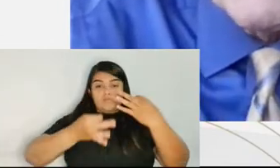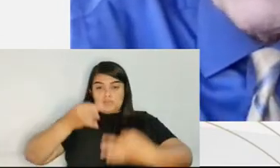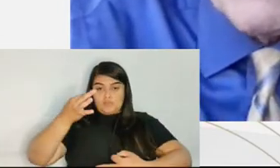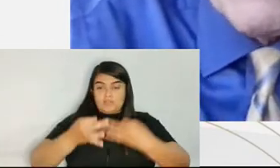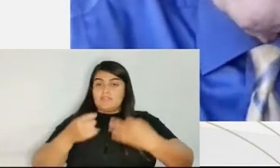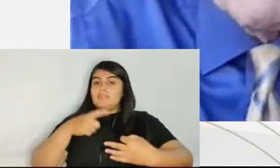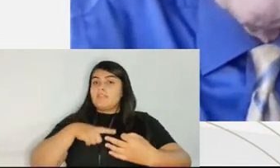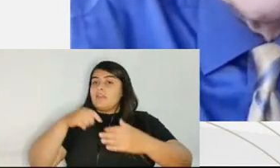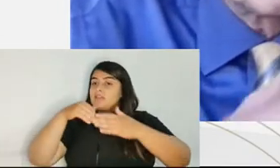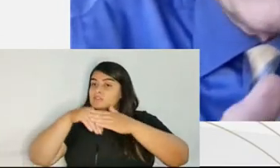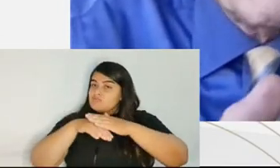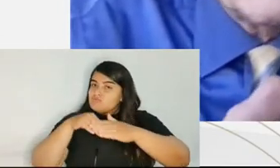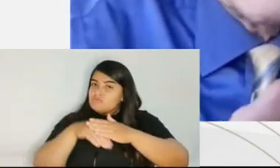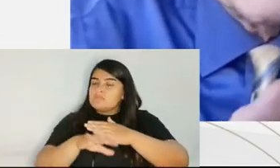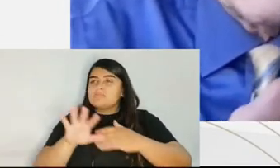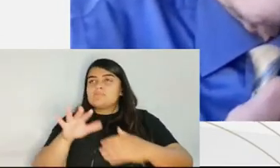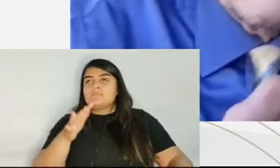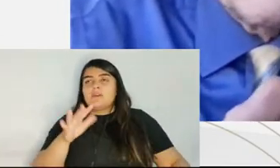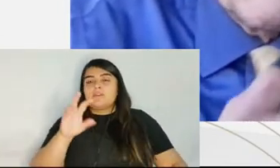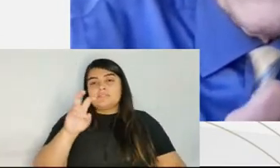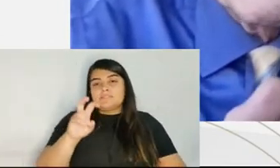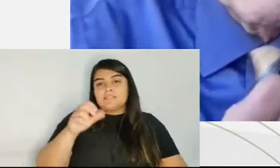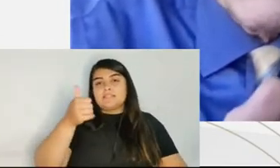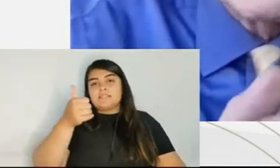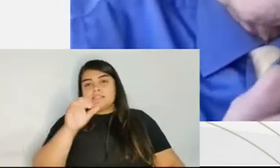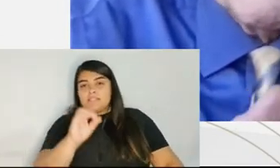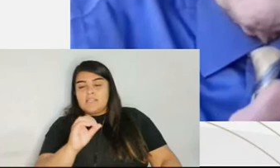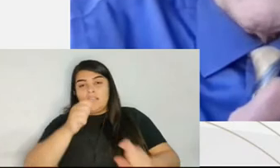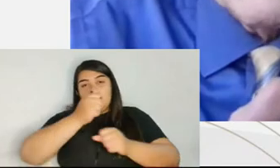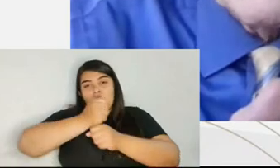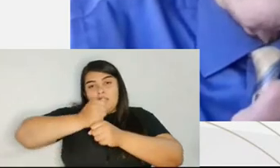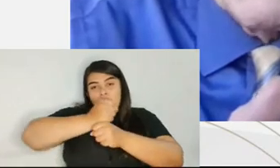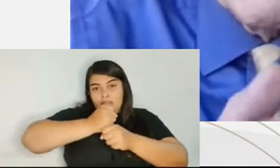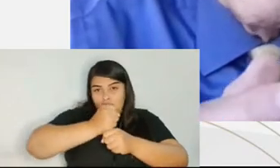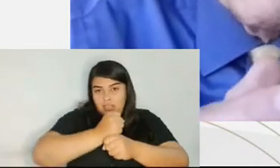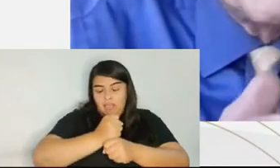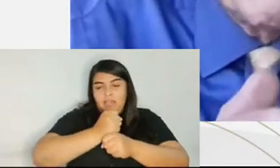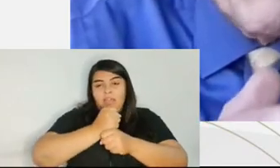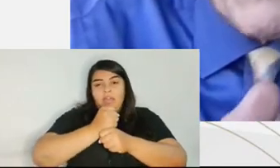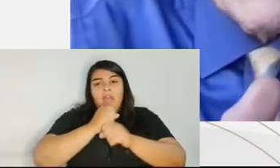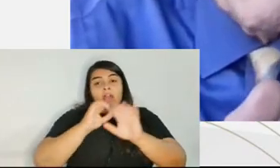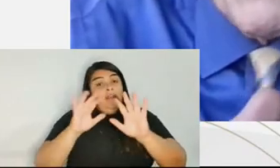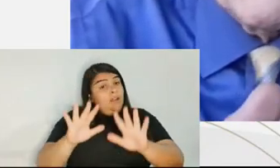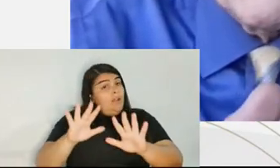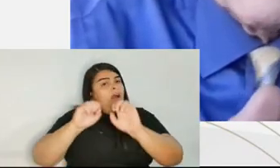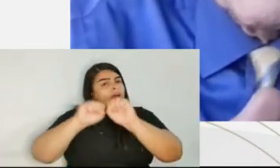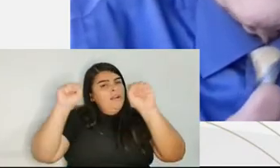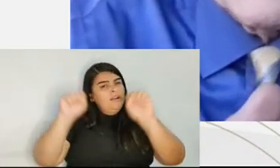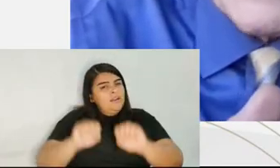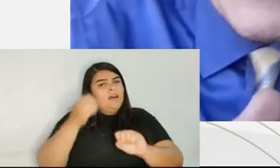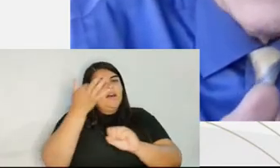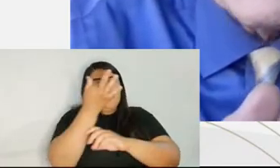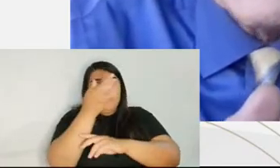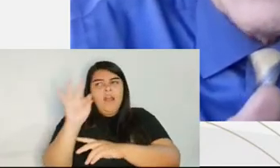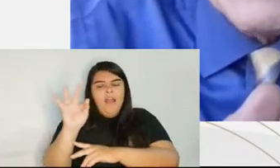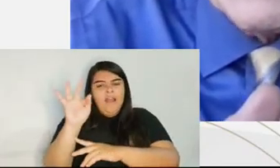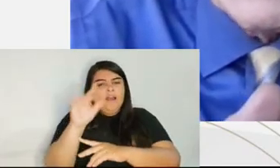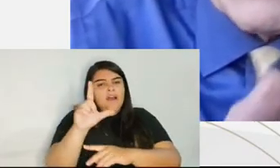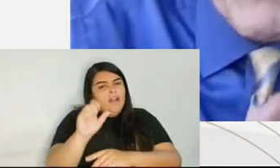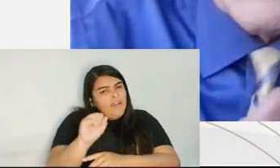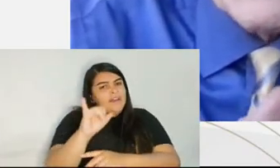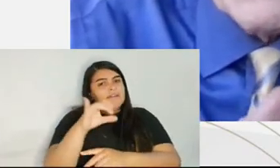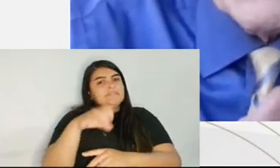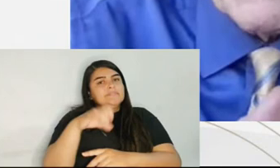sentence. But in the federal system, if a defendant wants a plea bargain, the only bargaining partner the defendant has